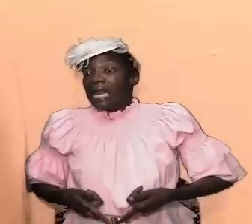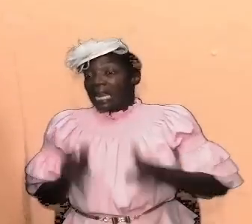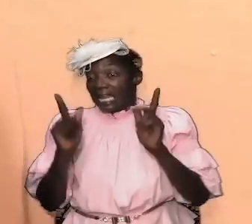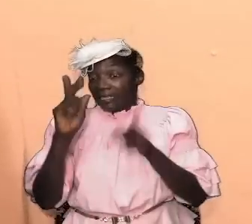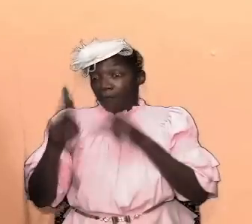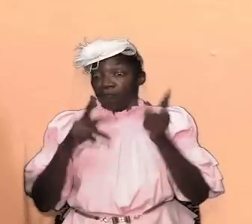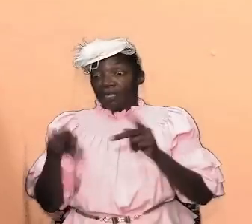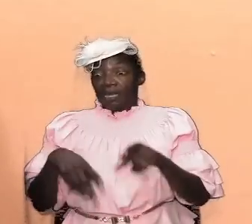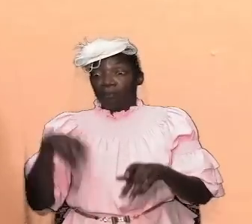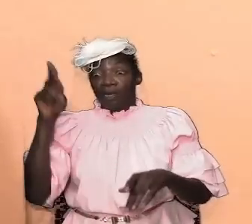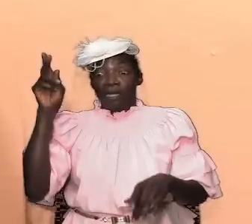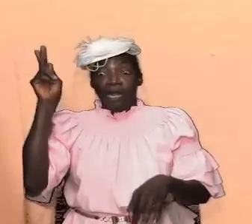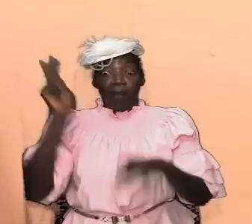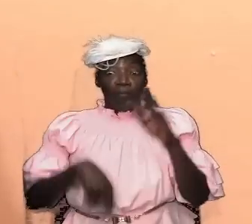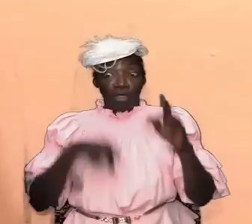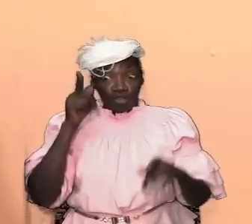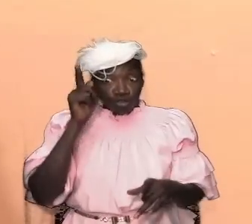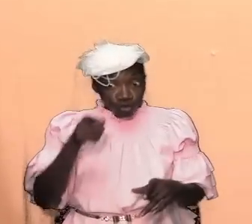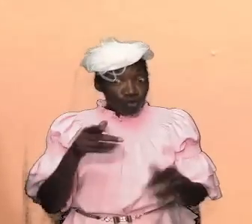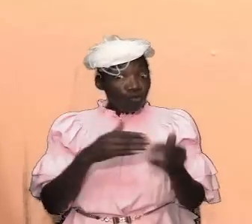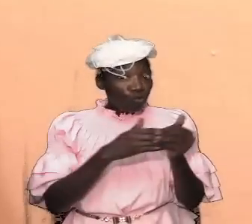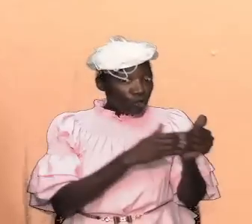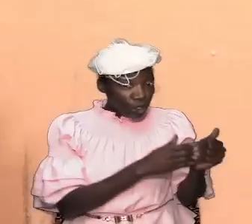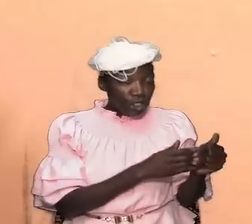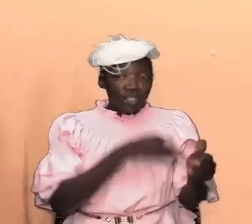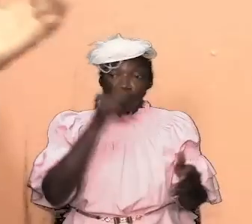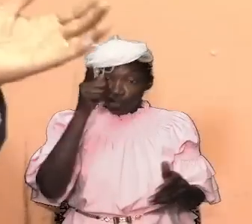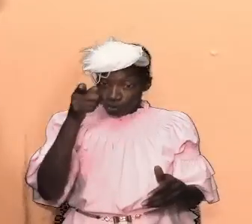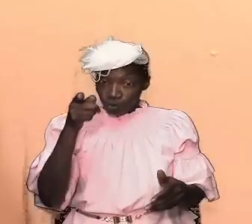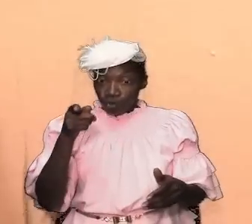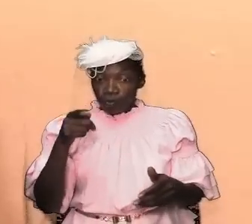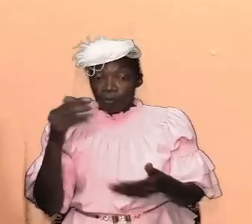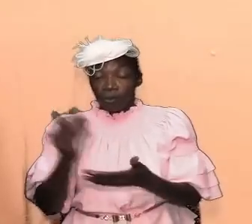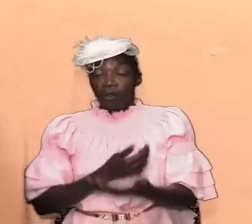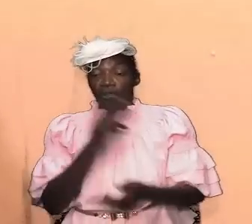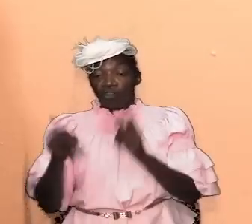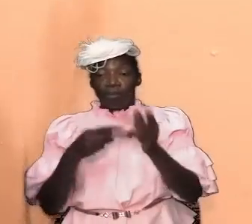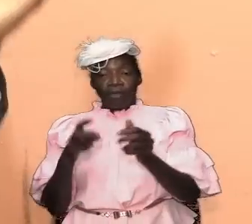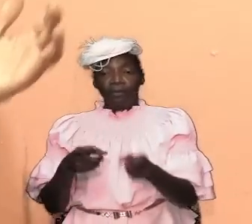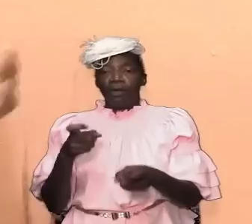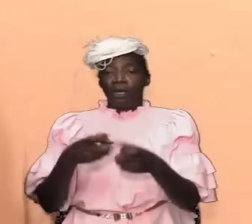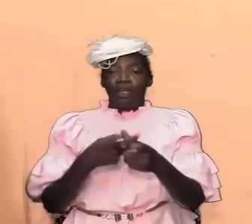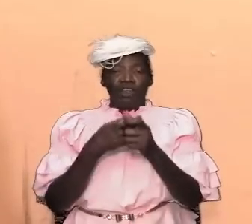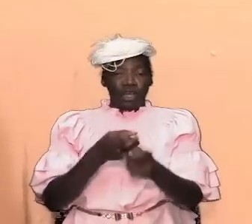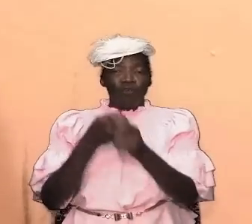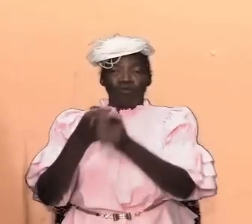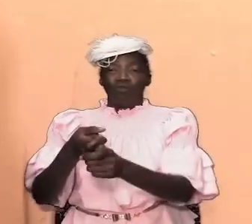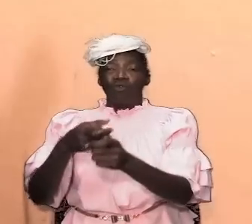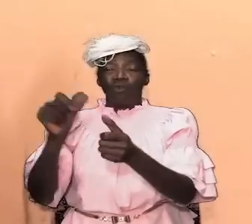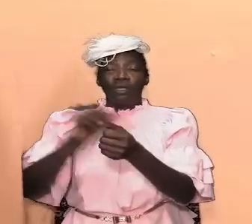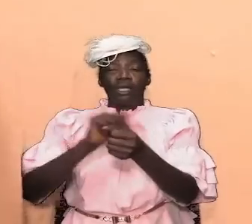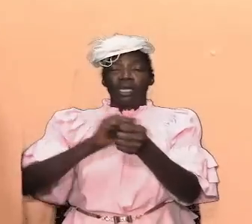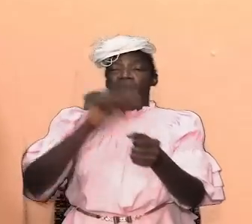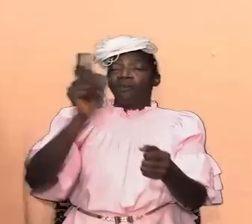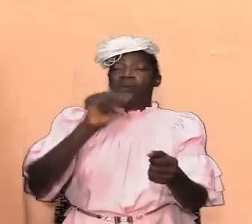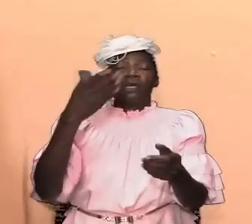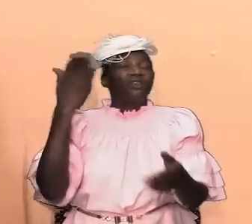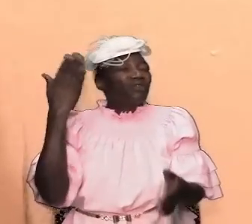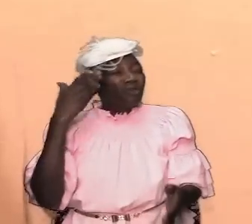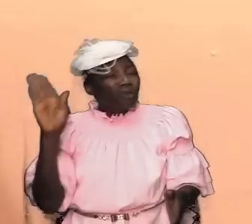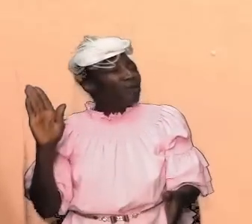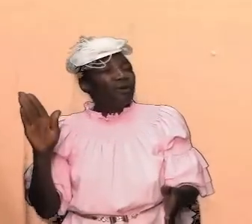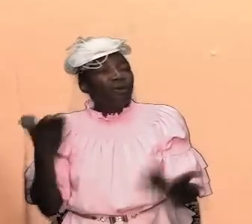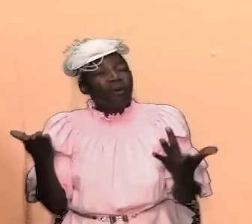don't be misguided there are some folks you run all over the place they run everywhere and they don't even know what to believe